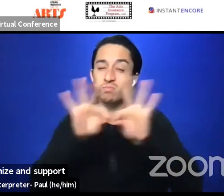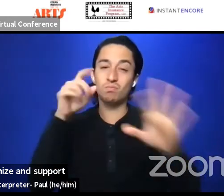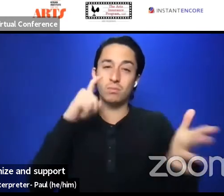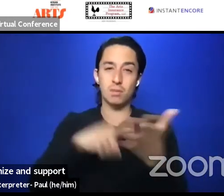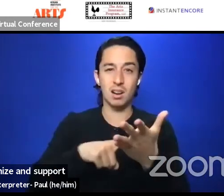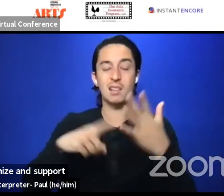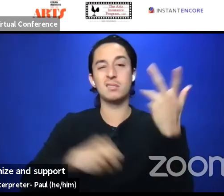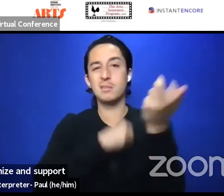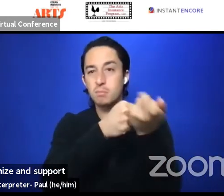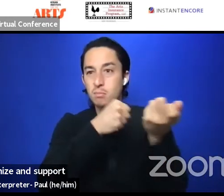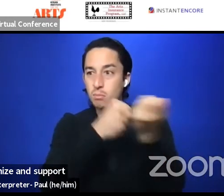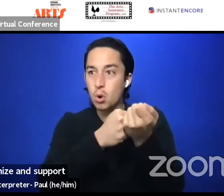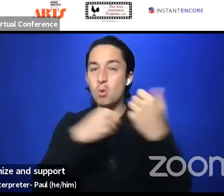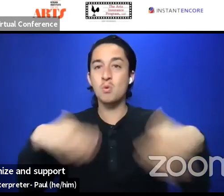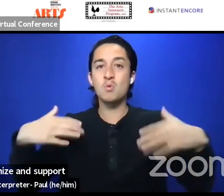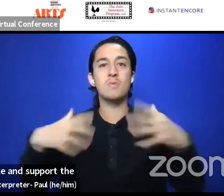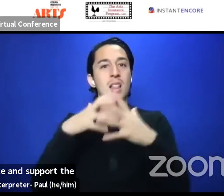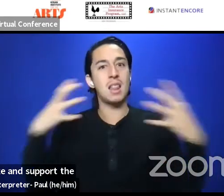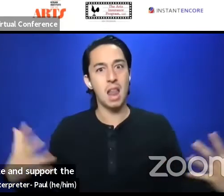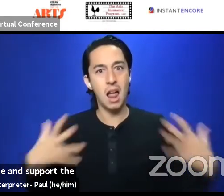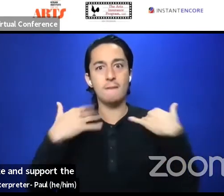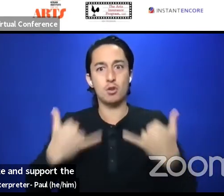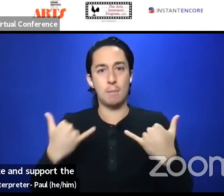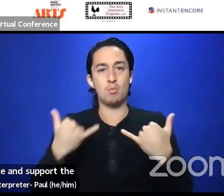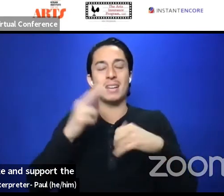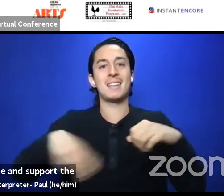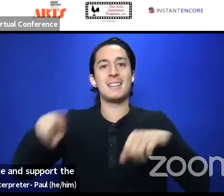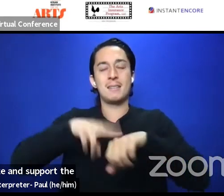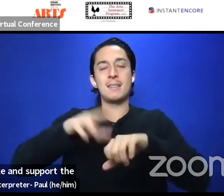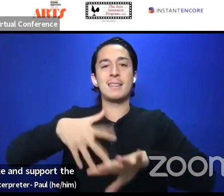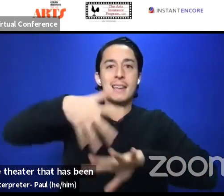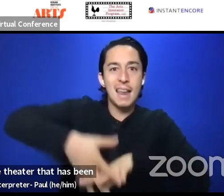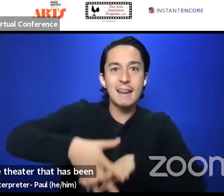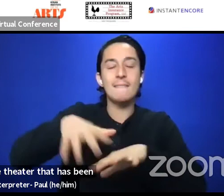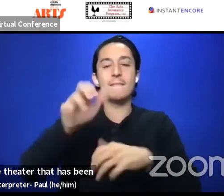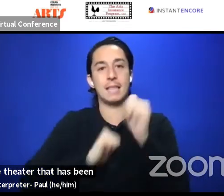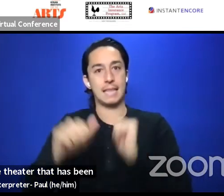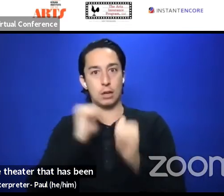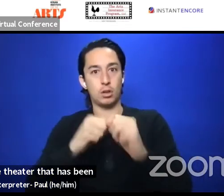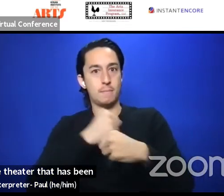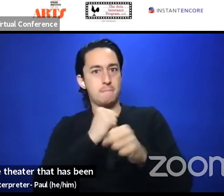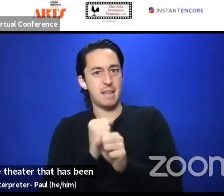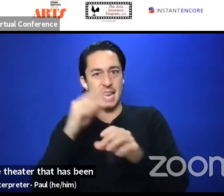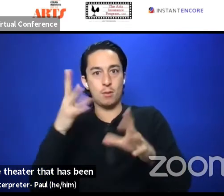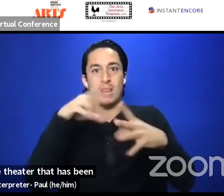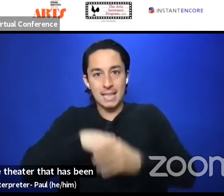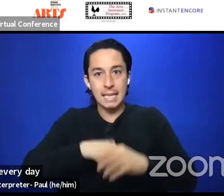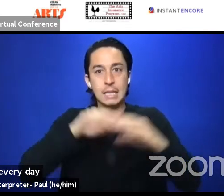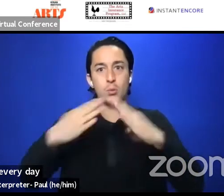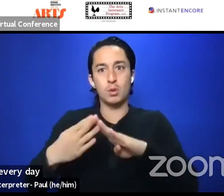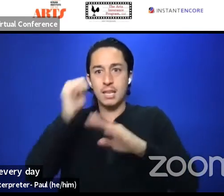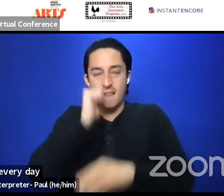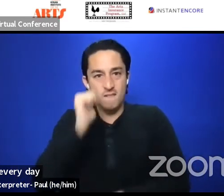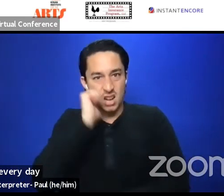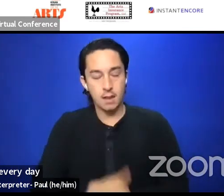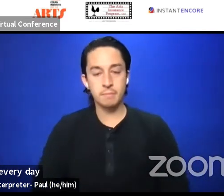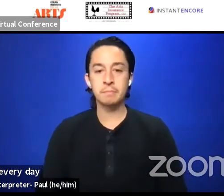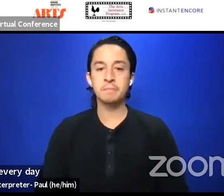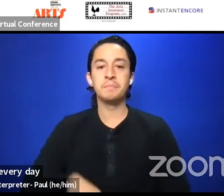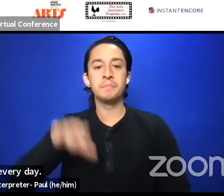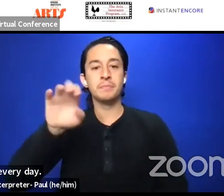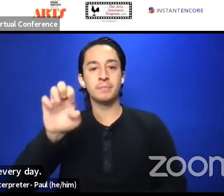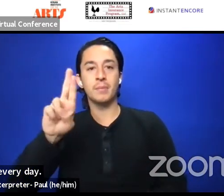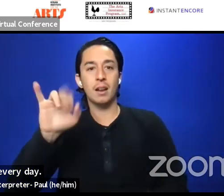the abundance of contemporary Native theater that is being made in communities every day. Thank you so much for that,